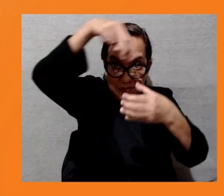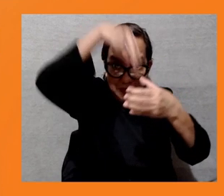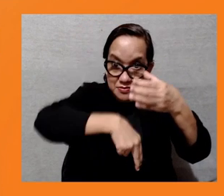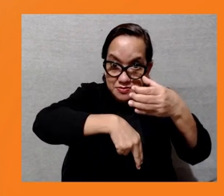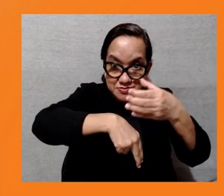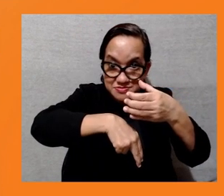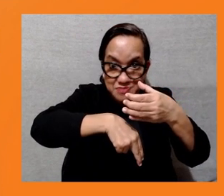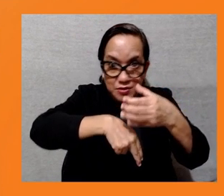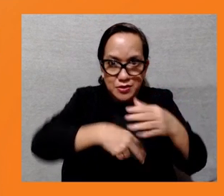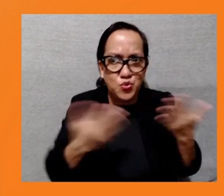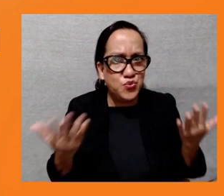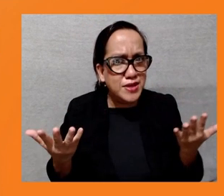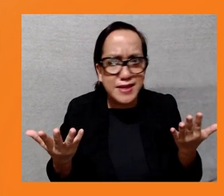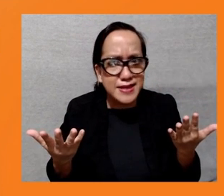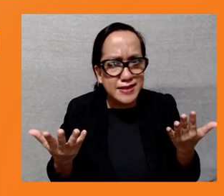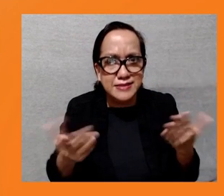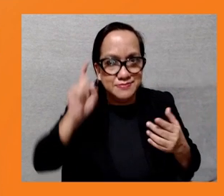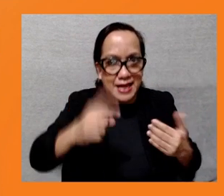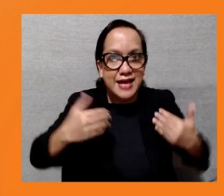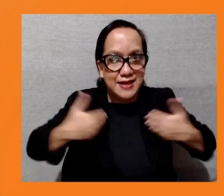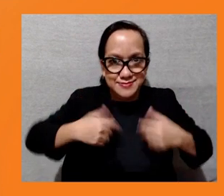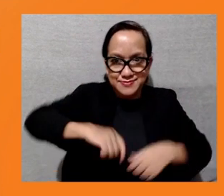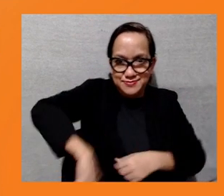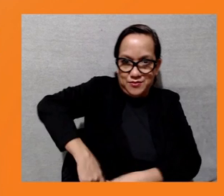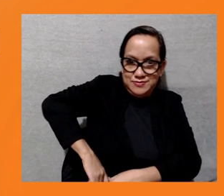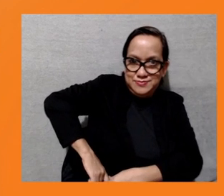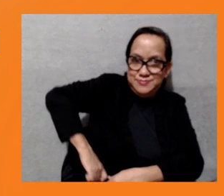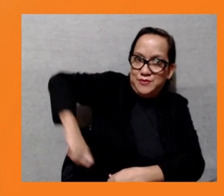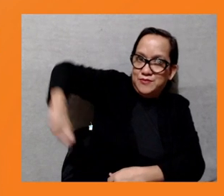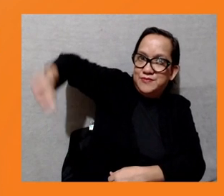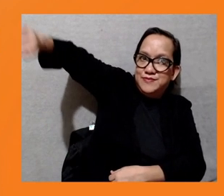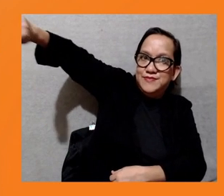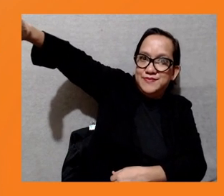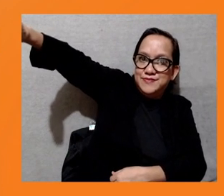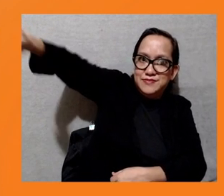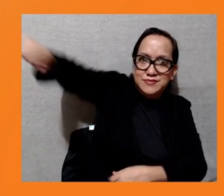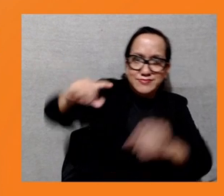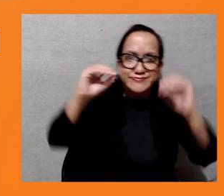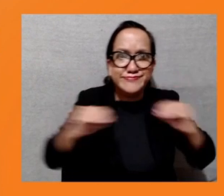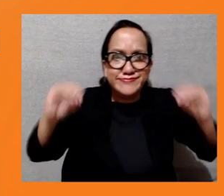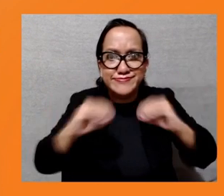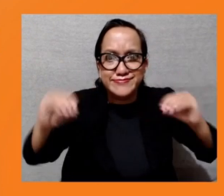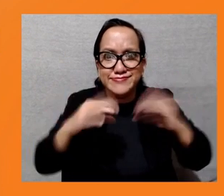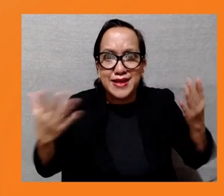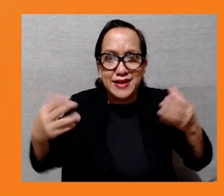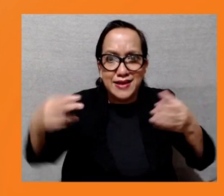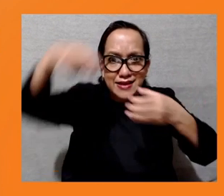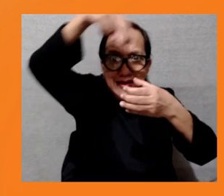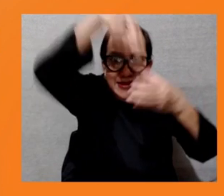the family of the four deceased got of rupees 100,000 and